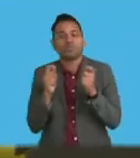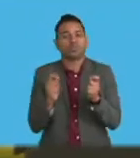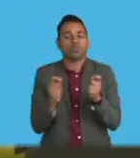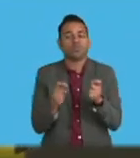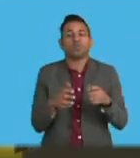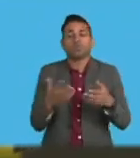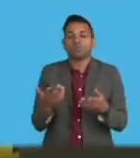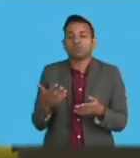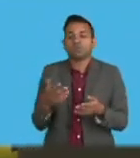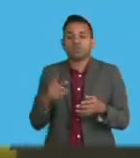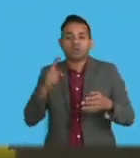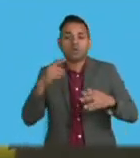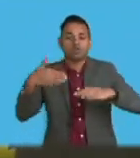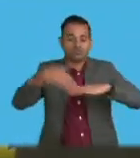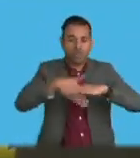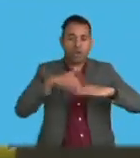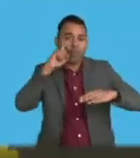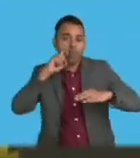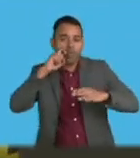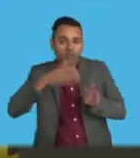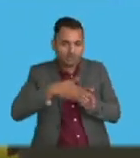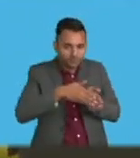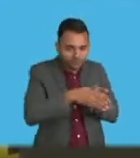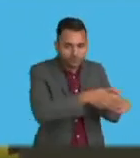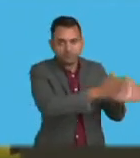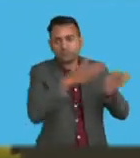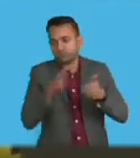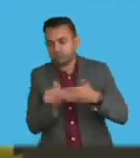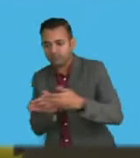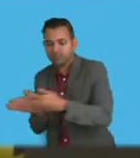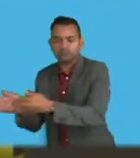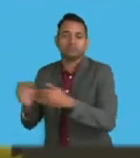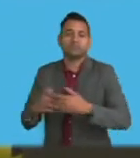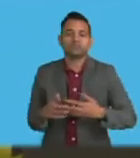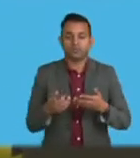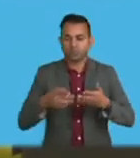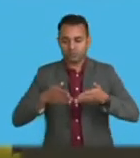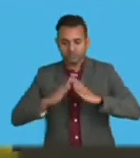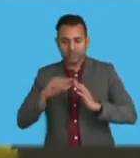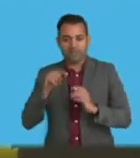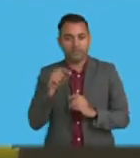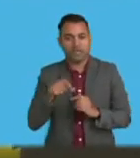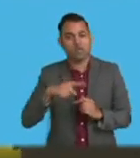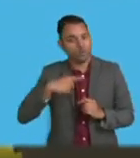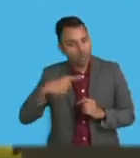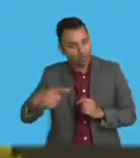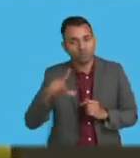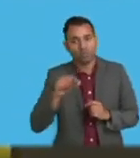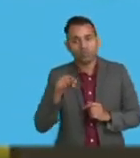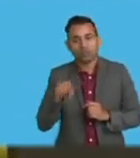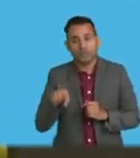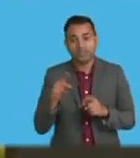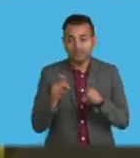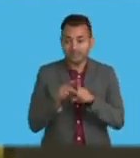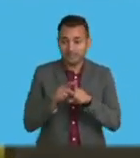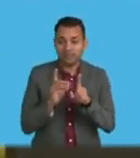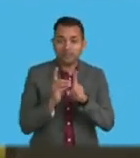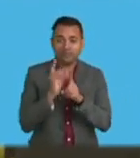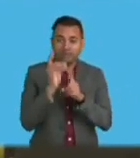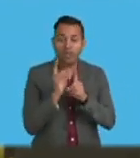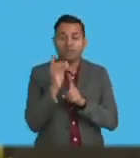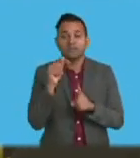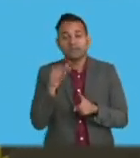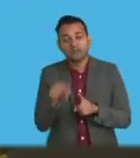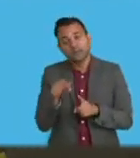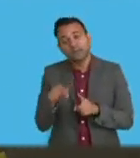installation of electricity proper. We will continue, Madam Speaker, on the same modus operandi with respect to all informal